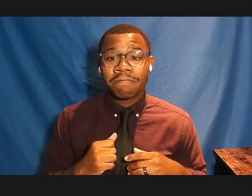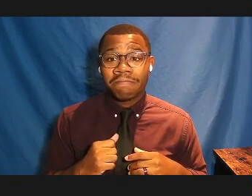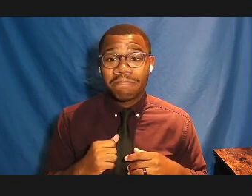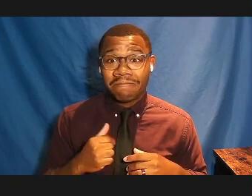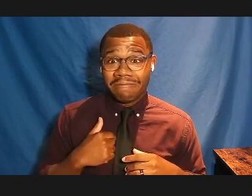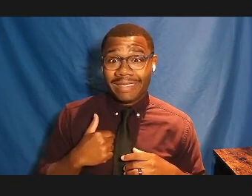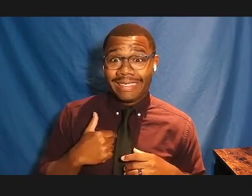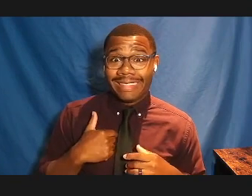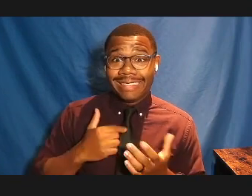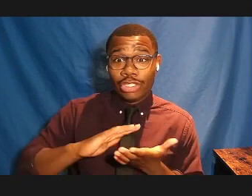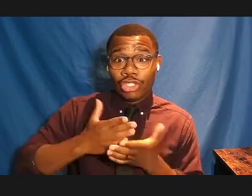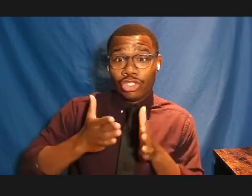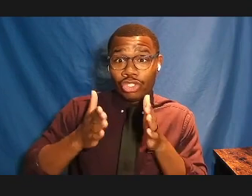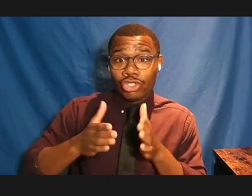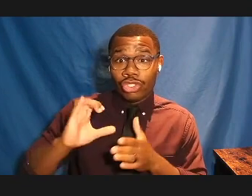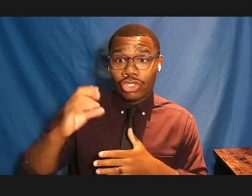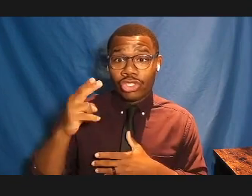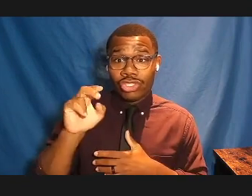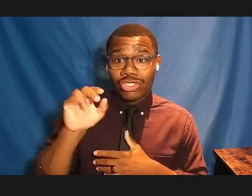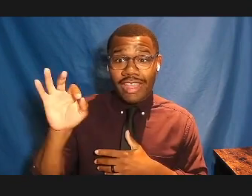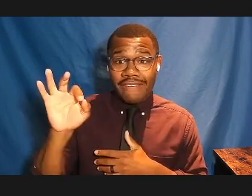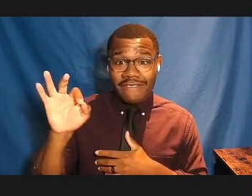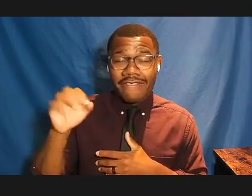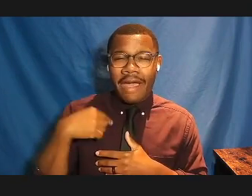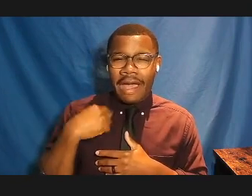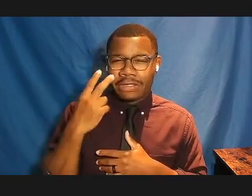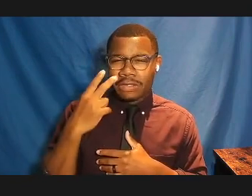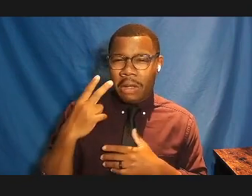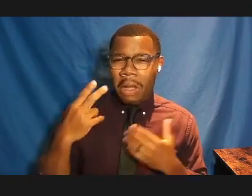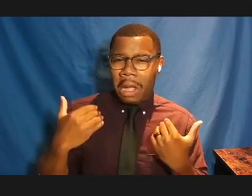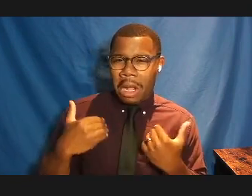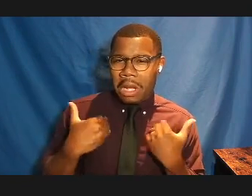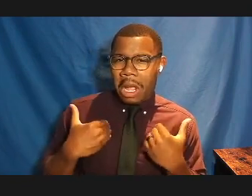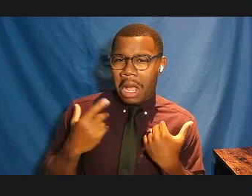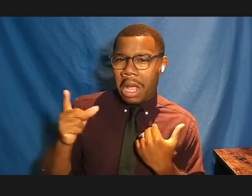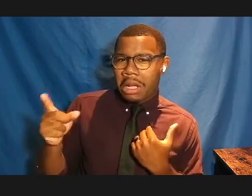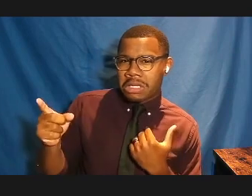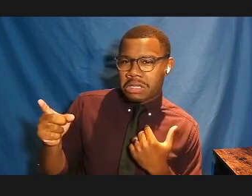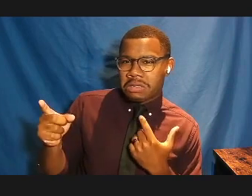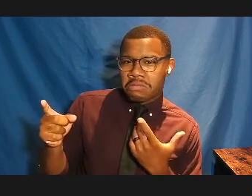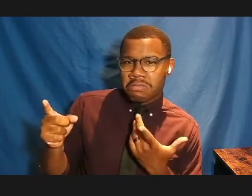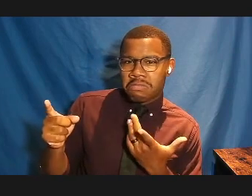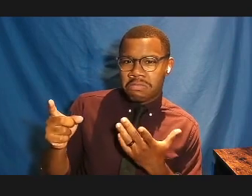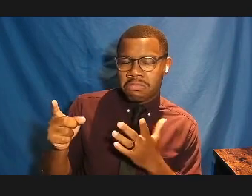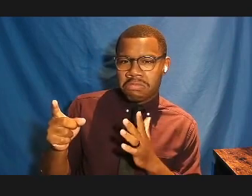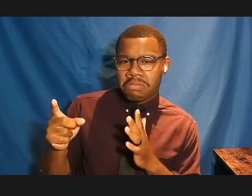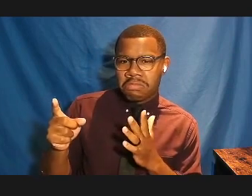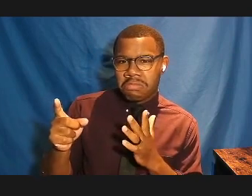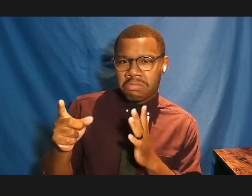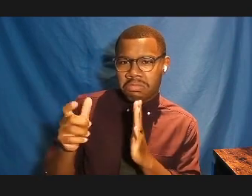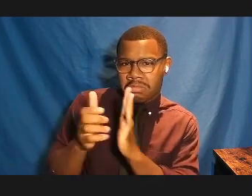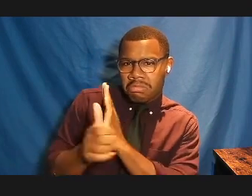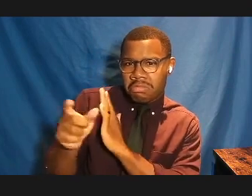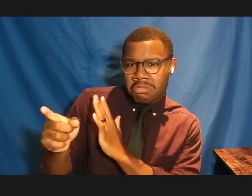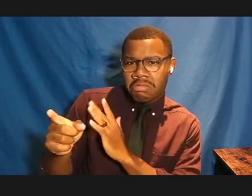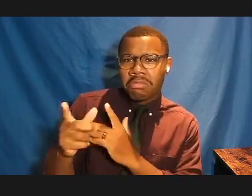the young savant, who exists, and I believe in genius, I love prints,